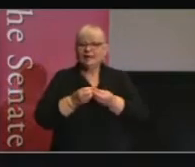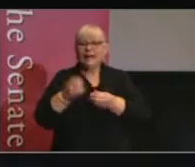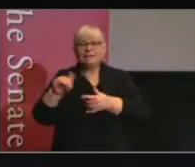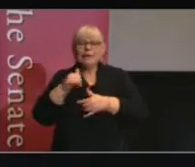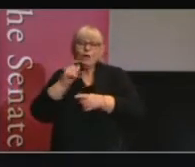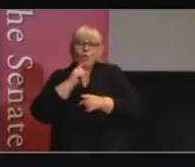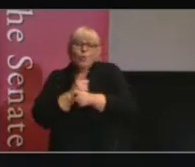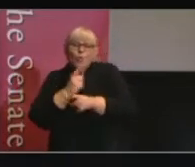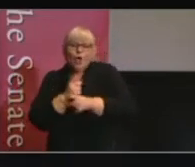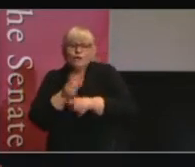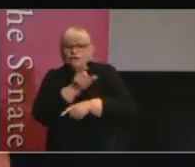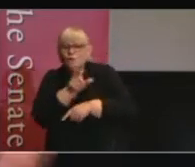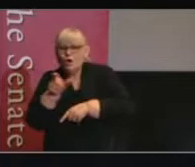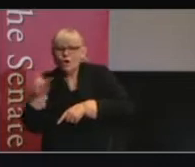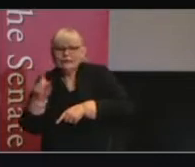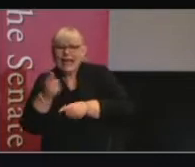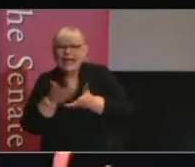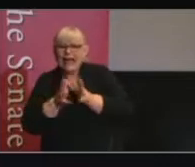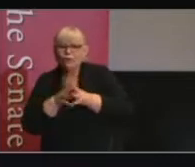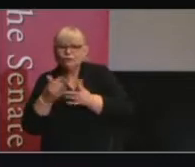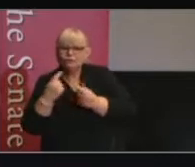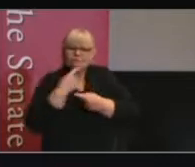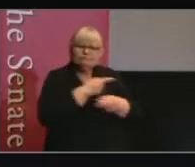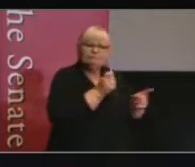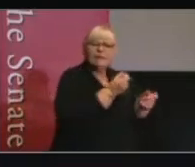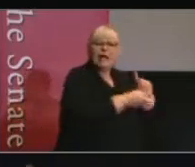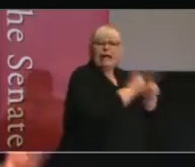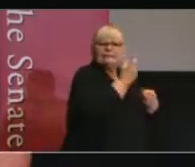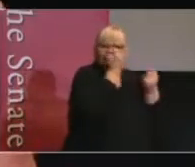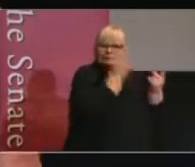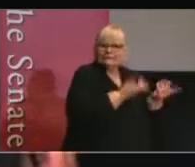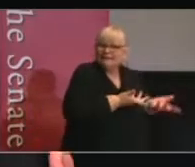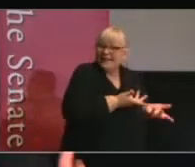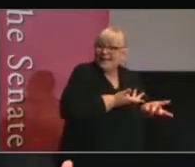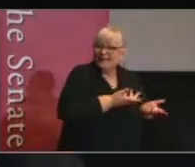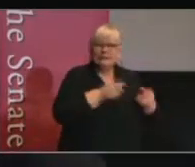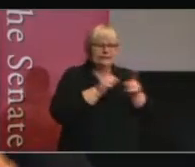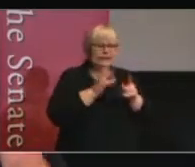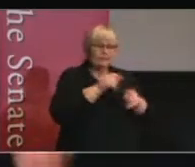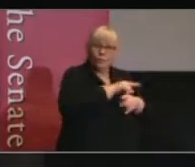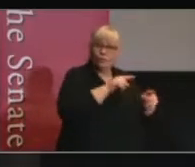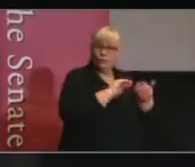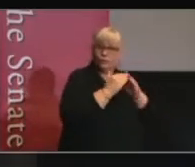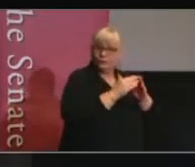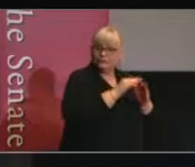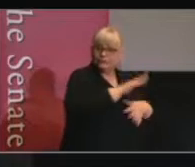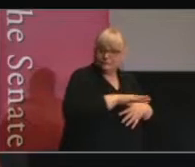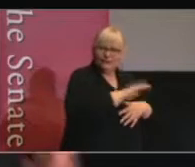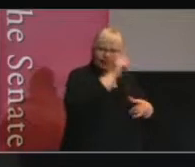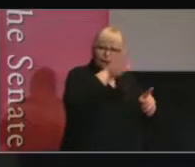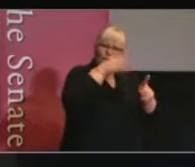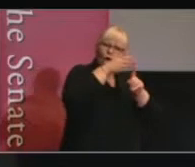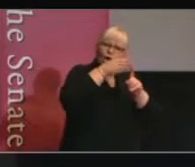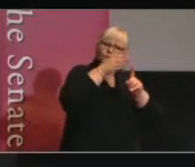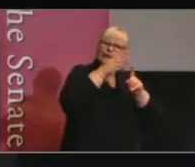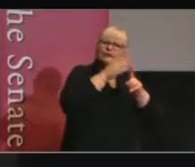colleagues about the value of this. It's the same for the community sector. Thinking about what the objectives are from